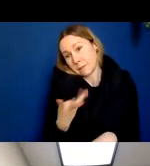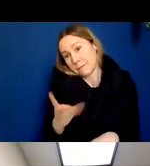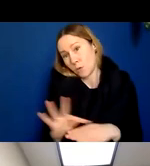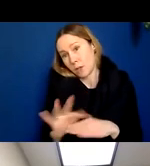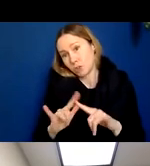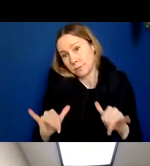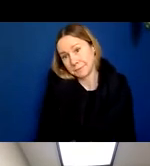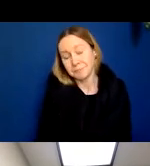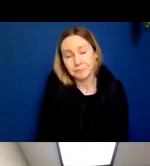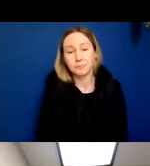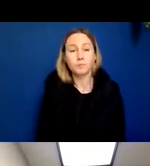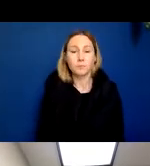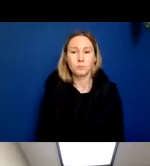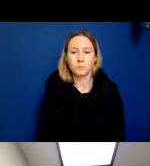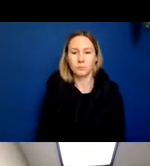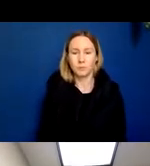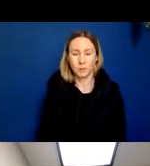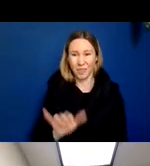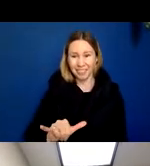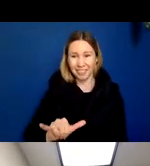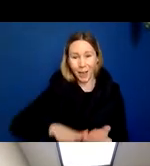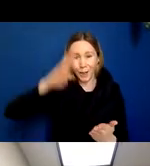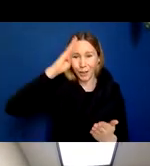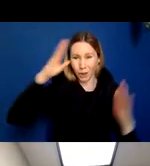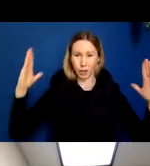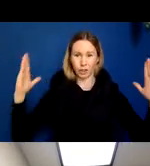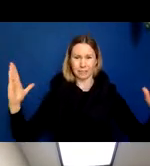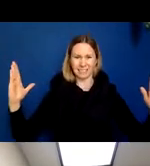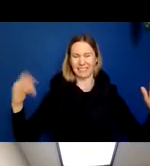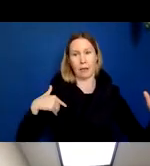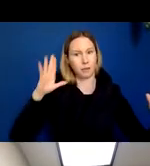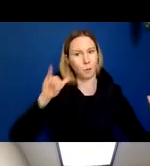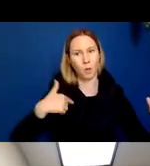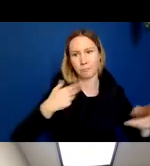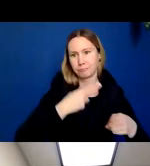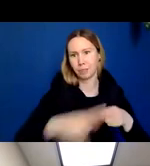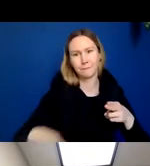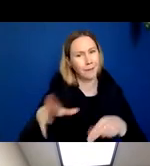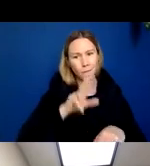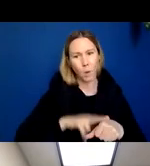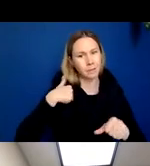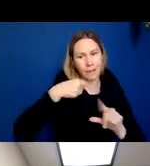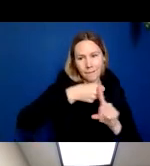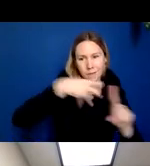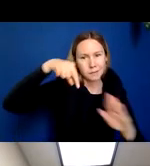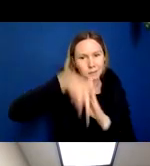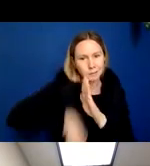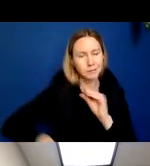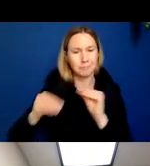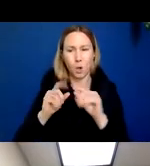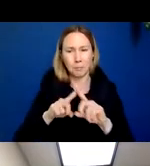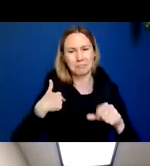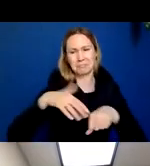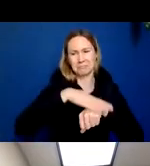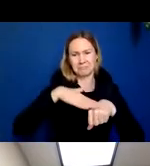So how do we bring together all of this knowledge that I've just covered very briefly? Of course, it goes further into more detail than this, but how do we